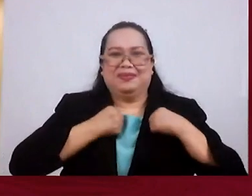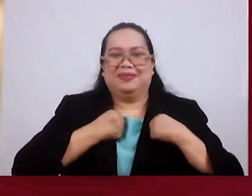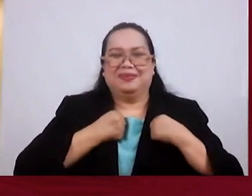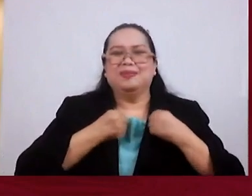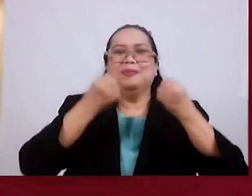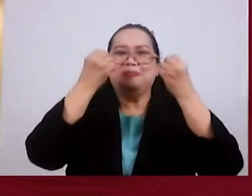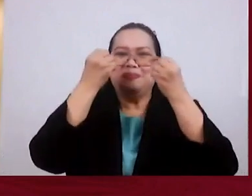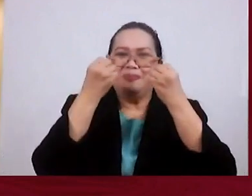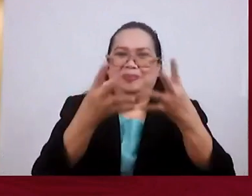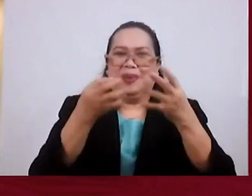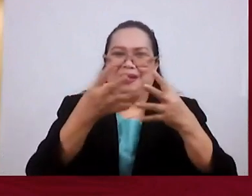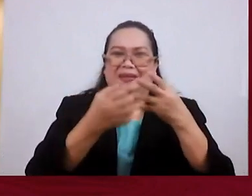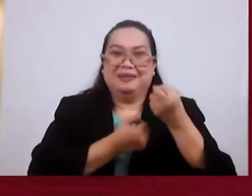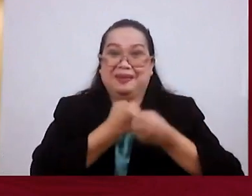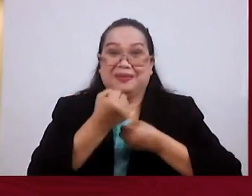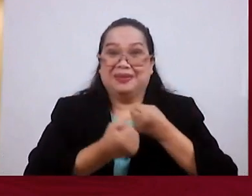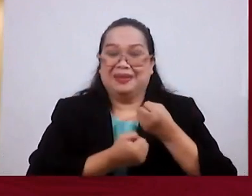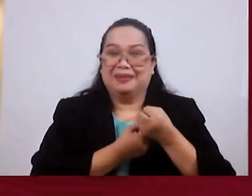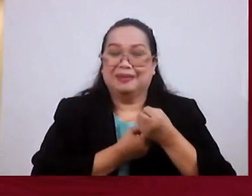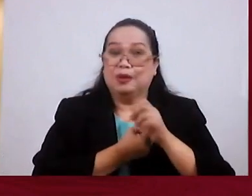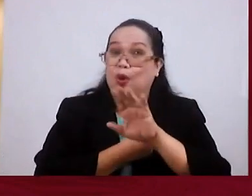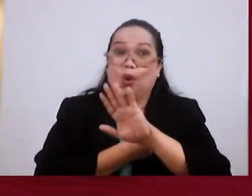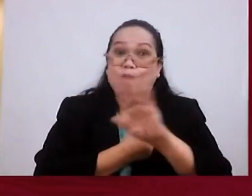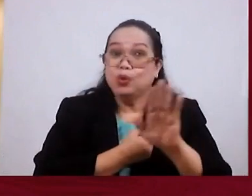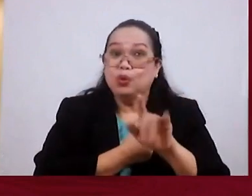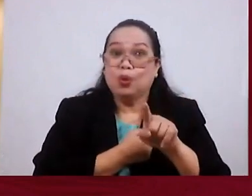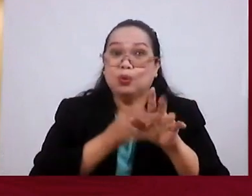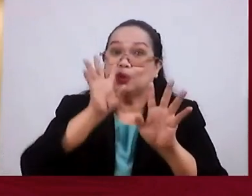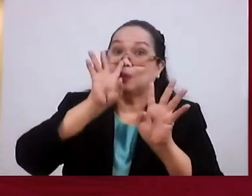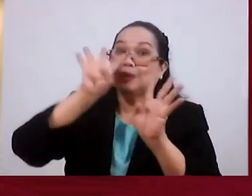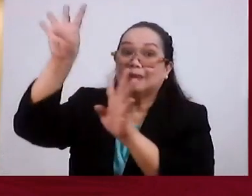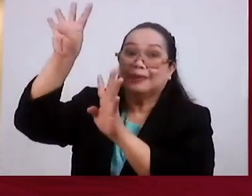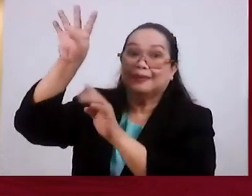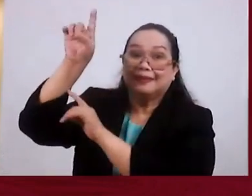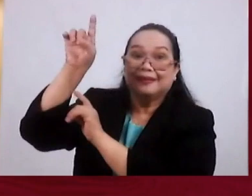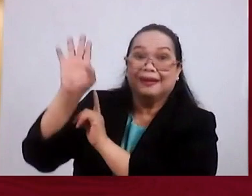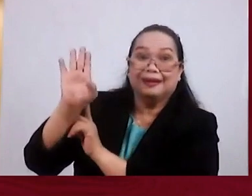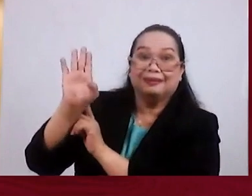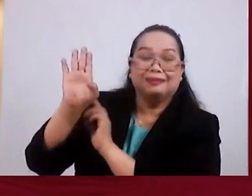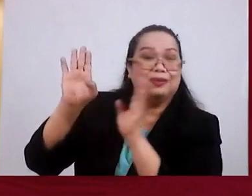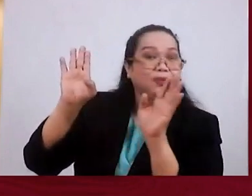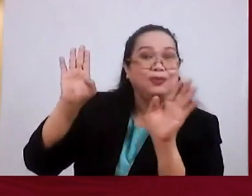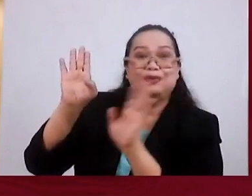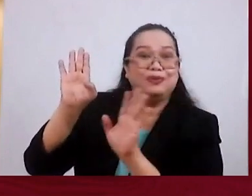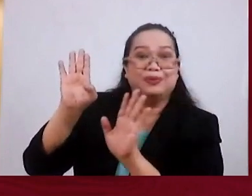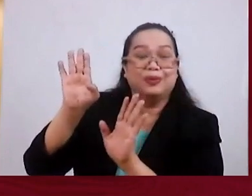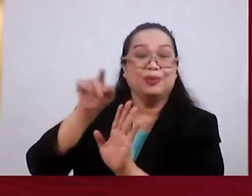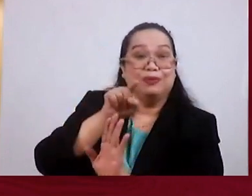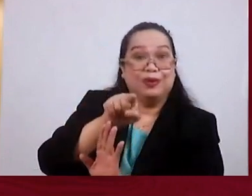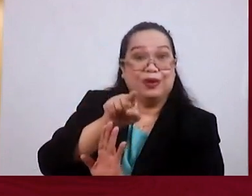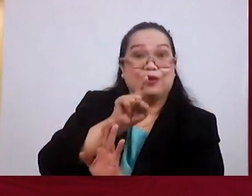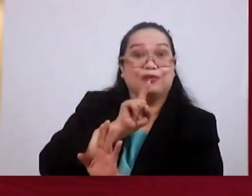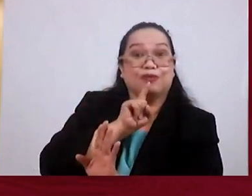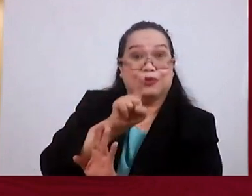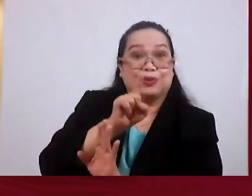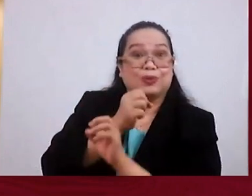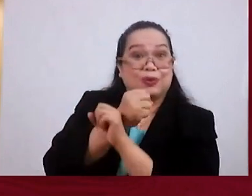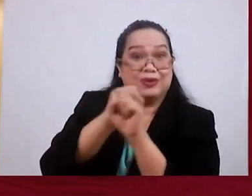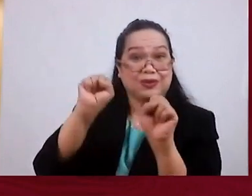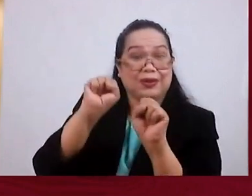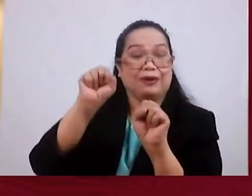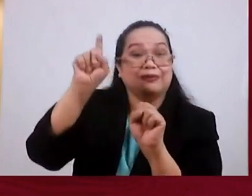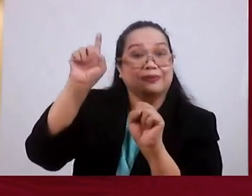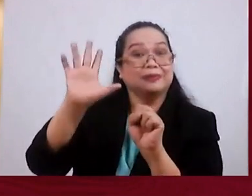So Much Suffering To Now Just Abandon You If You Are Really Saved